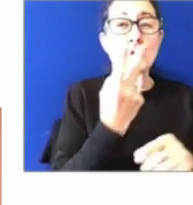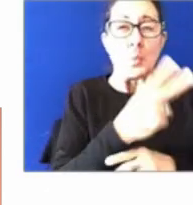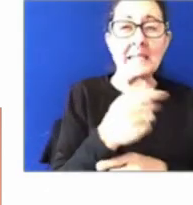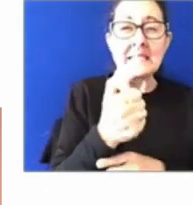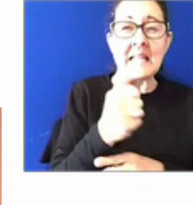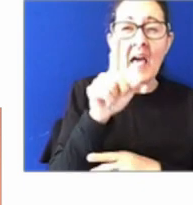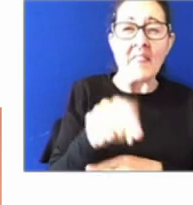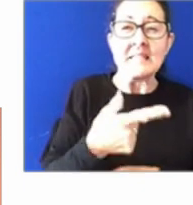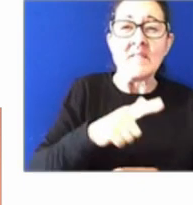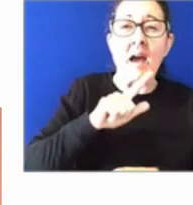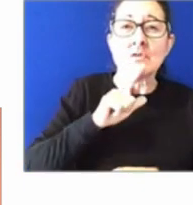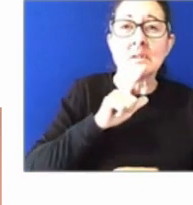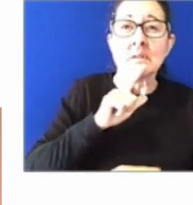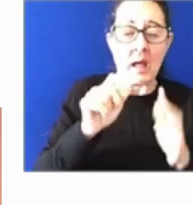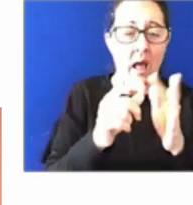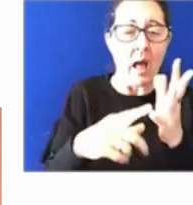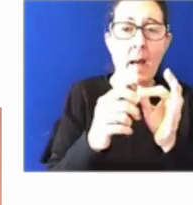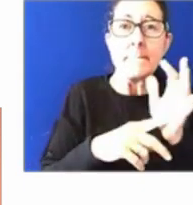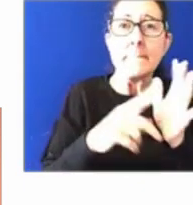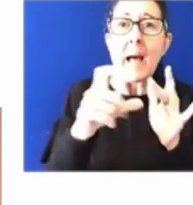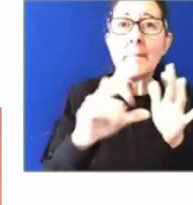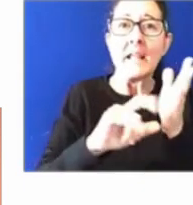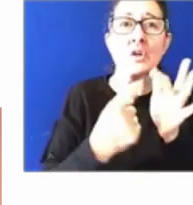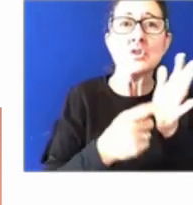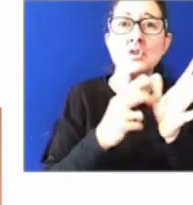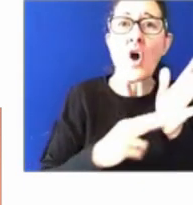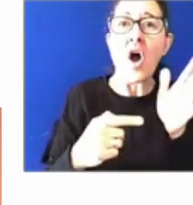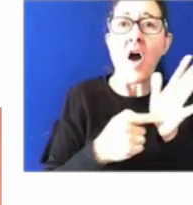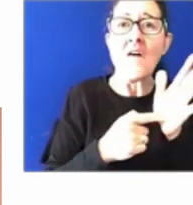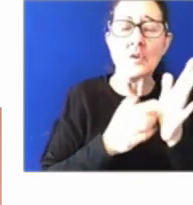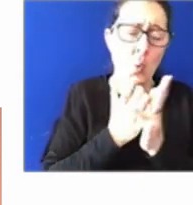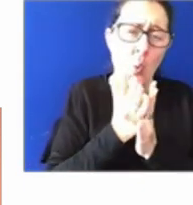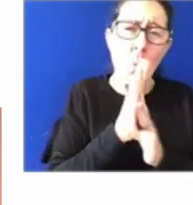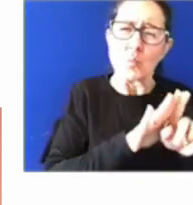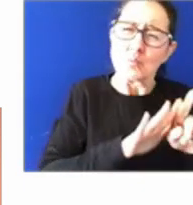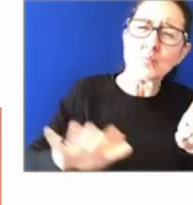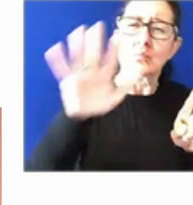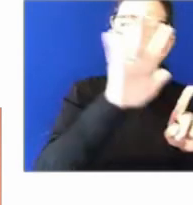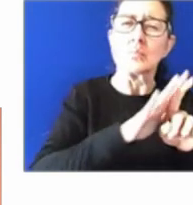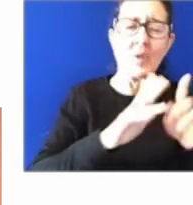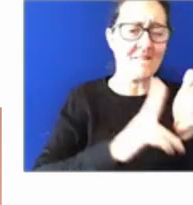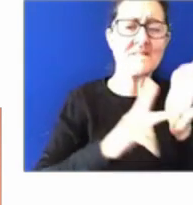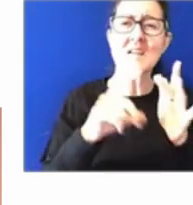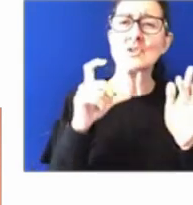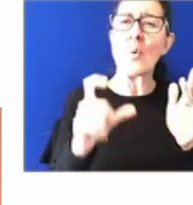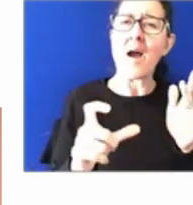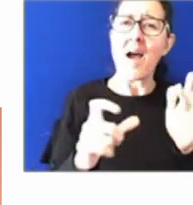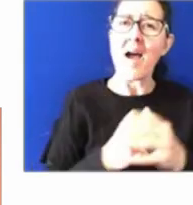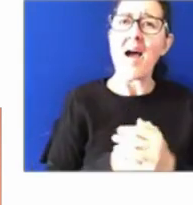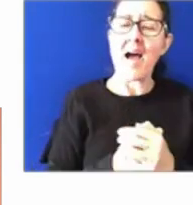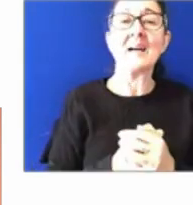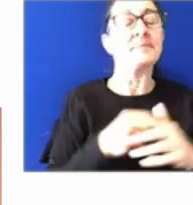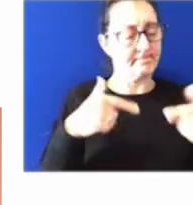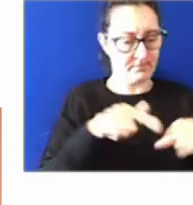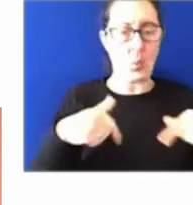servants right across the great state of Victoria? This is our chance to come together as a community, to listen